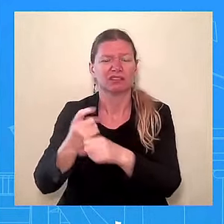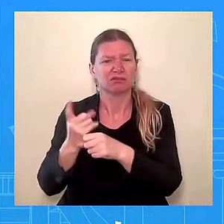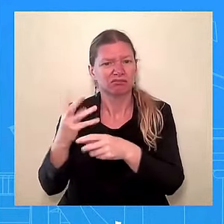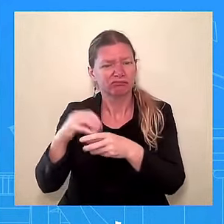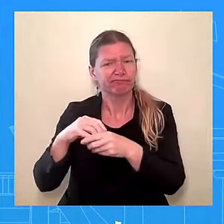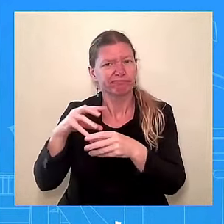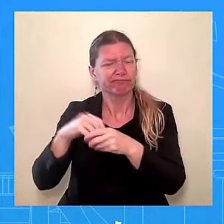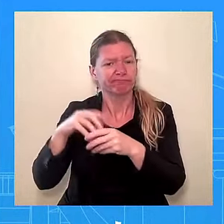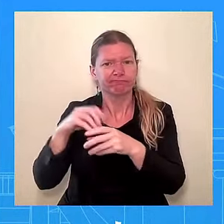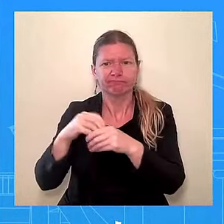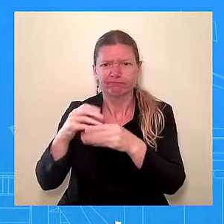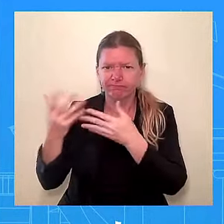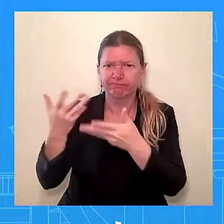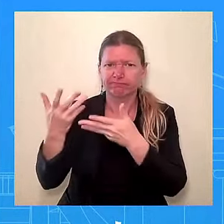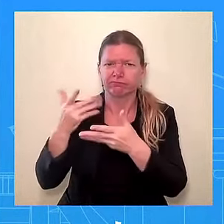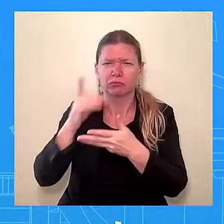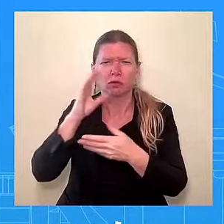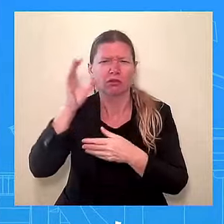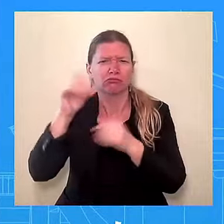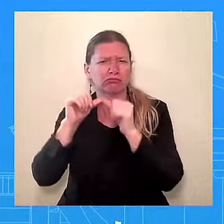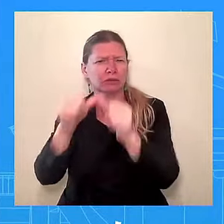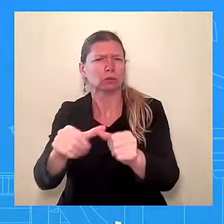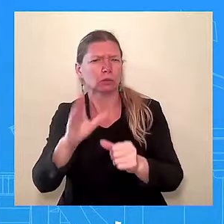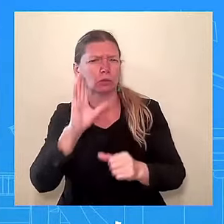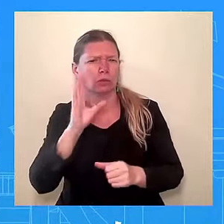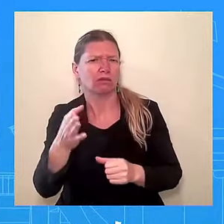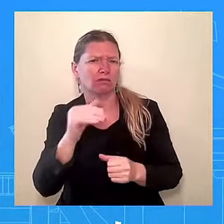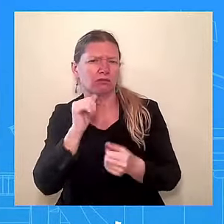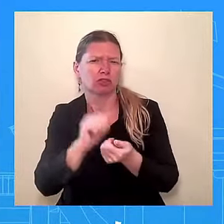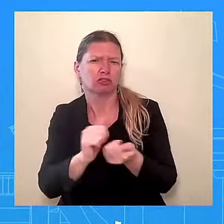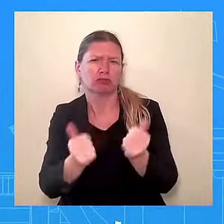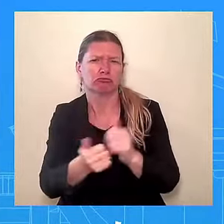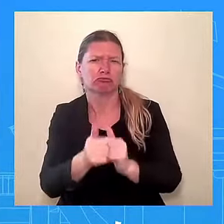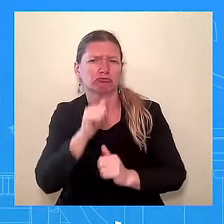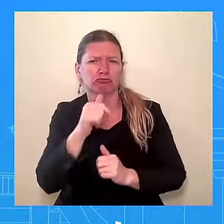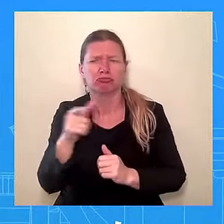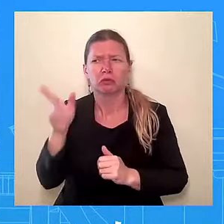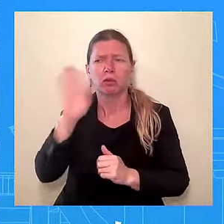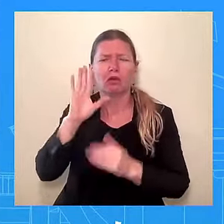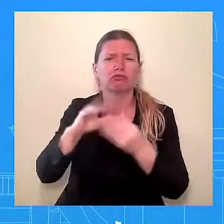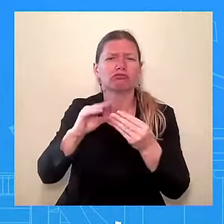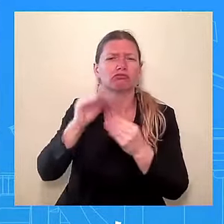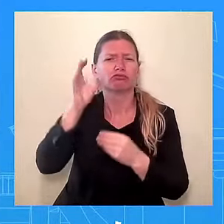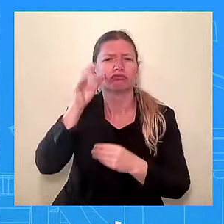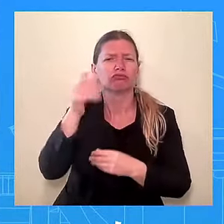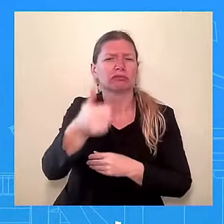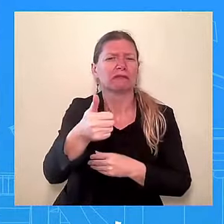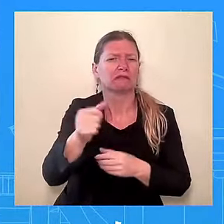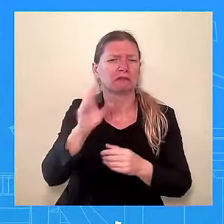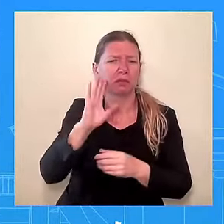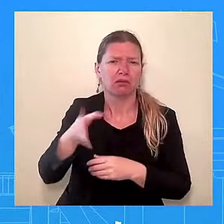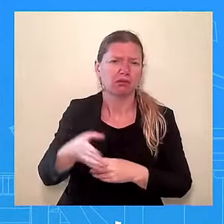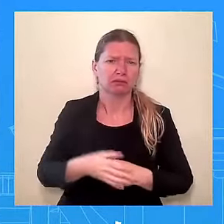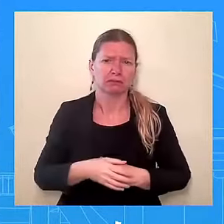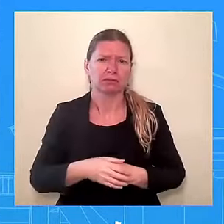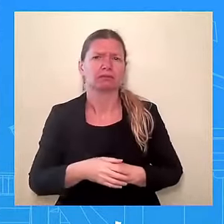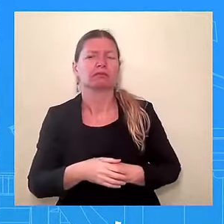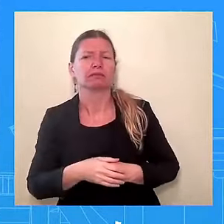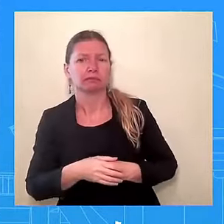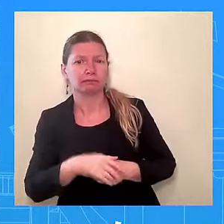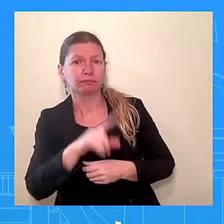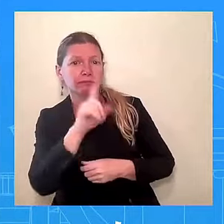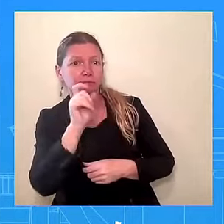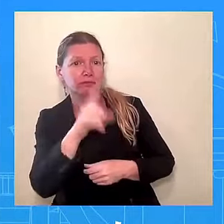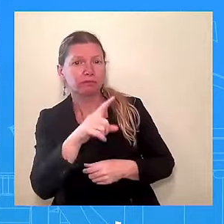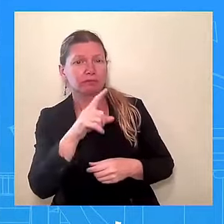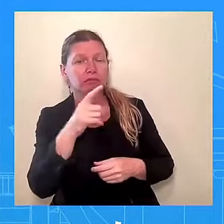So on the potential comment from the president of the Middle East, can you say anything more about what the venue